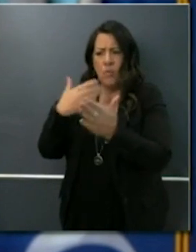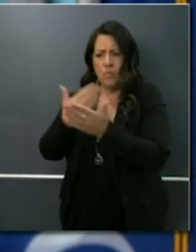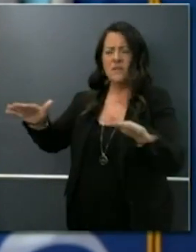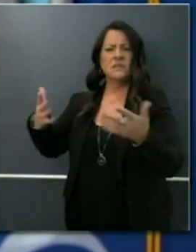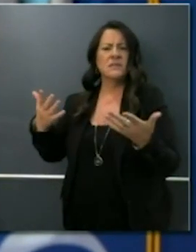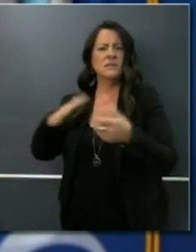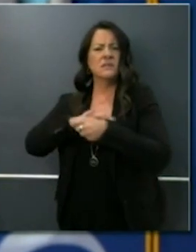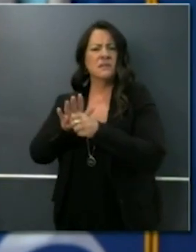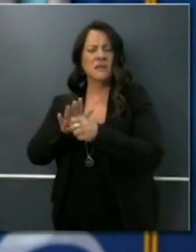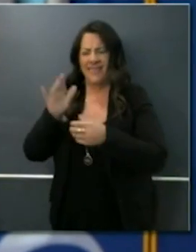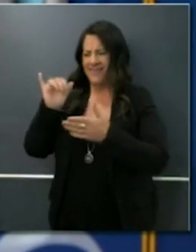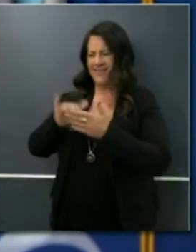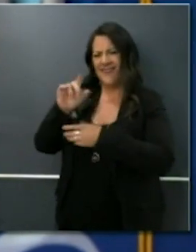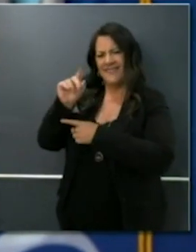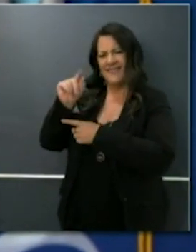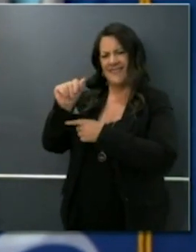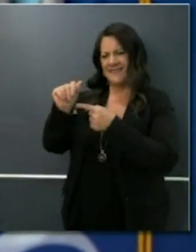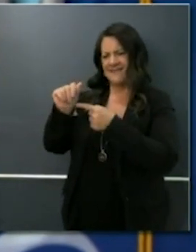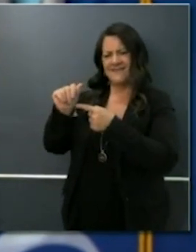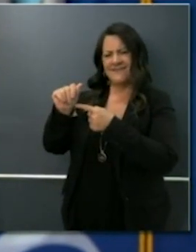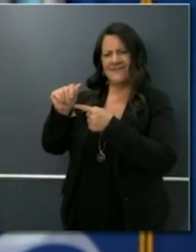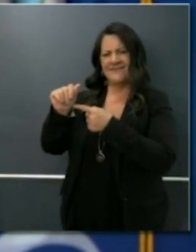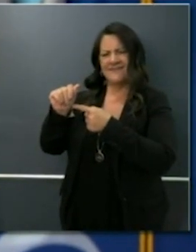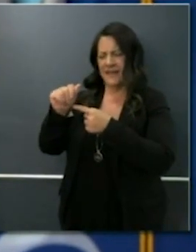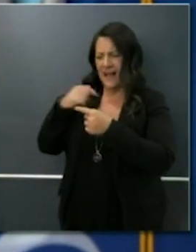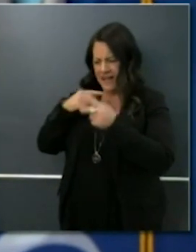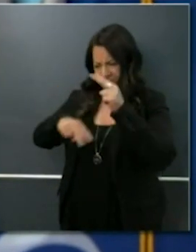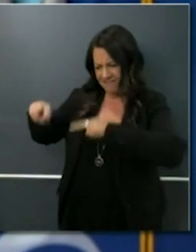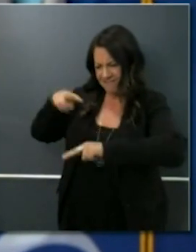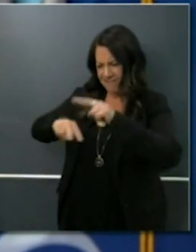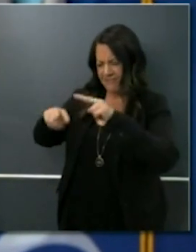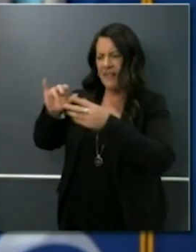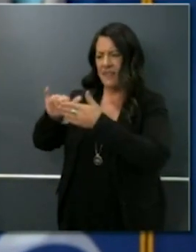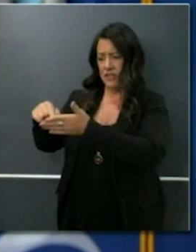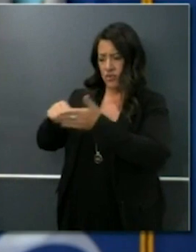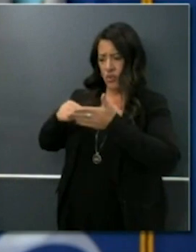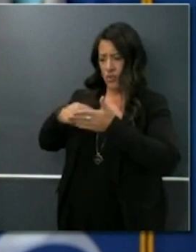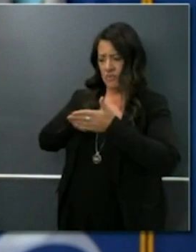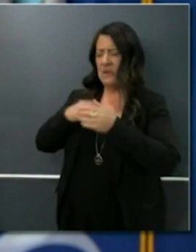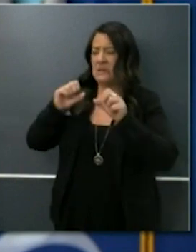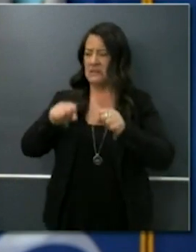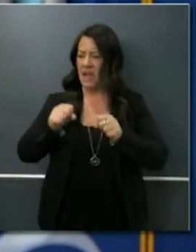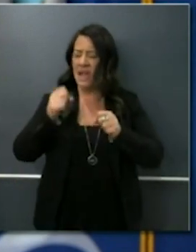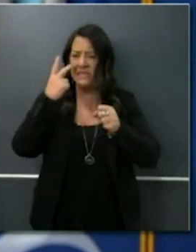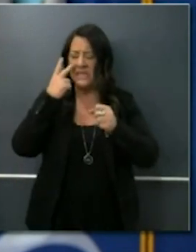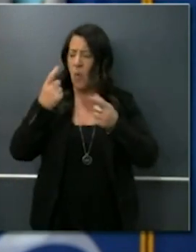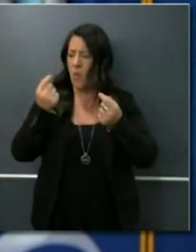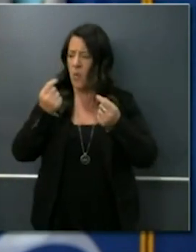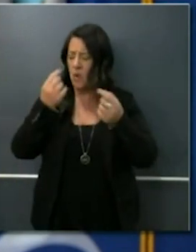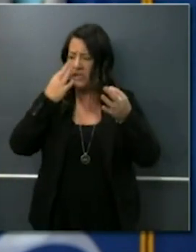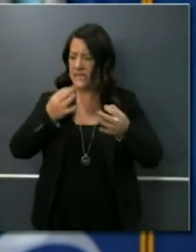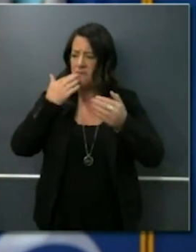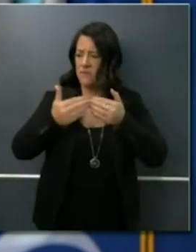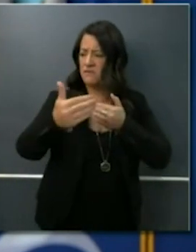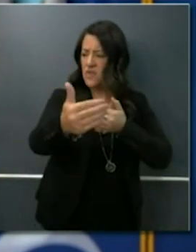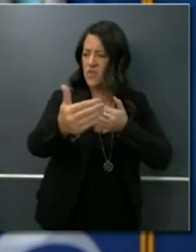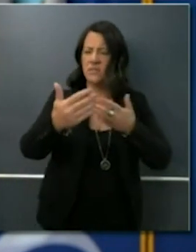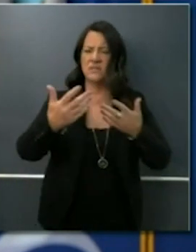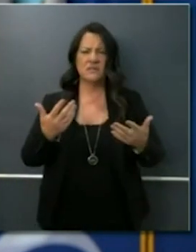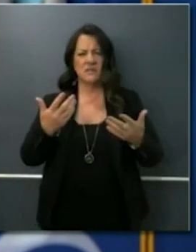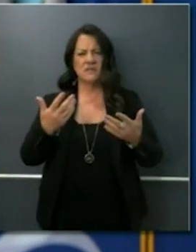behavior. This virus doesn't take the weekends off. This virus doesn't go home because it's a beautiful sunny day